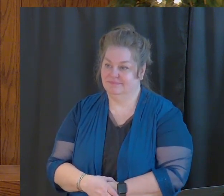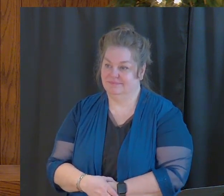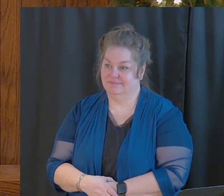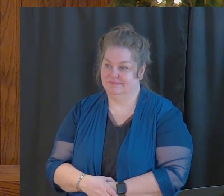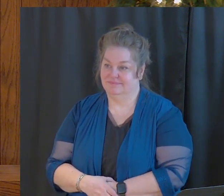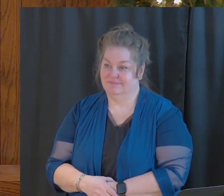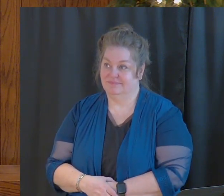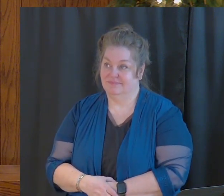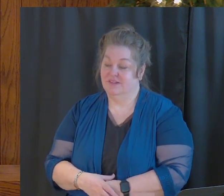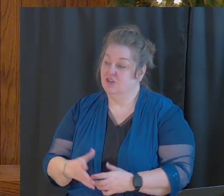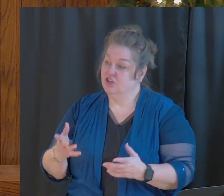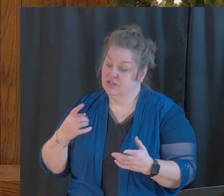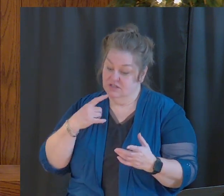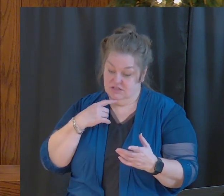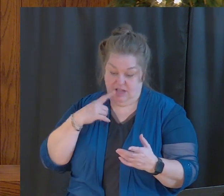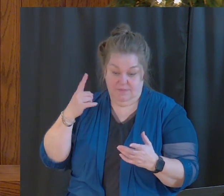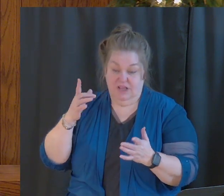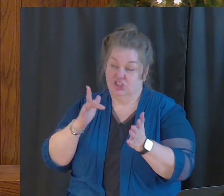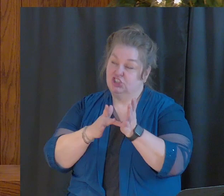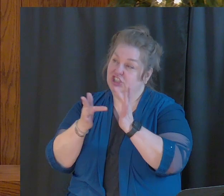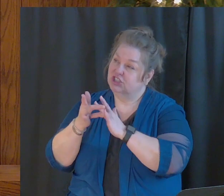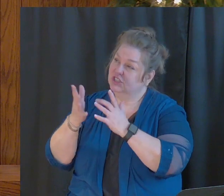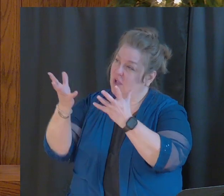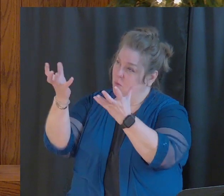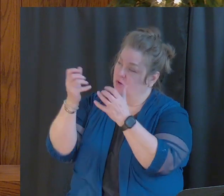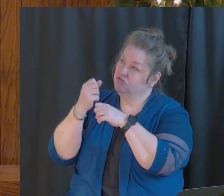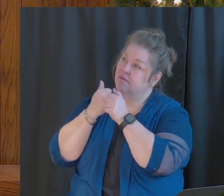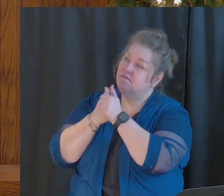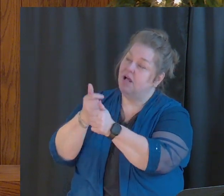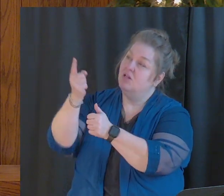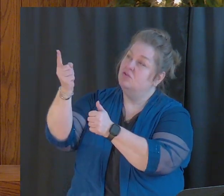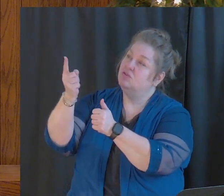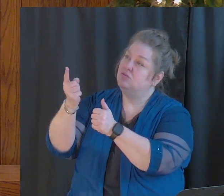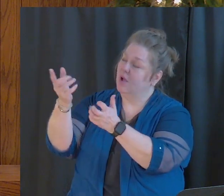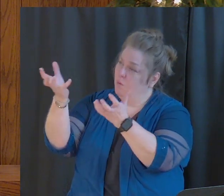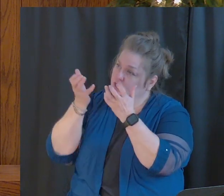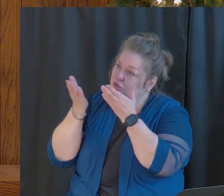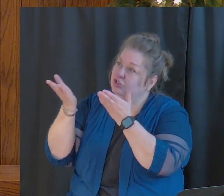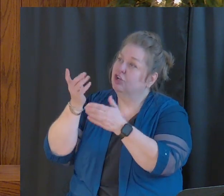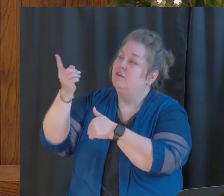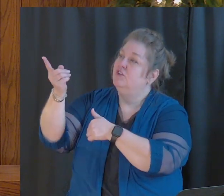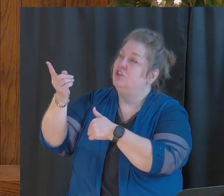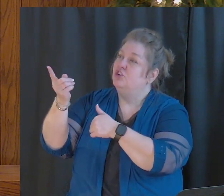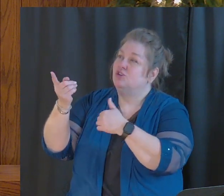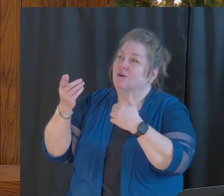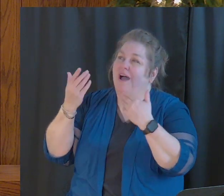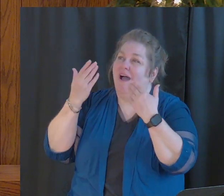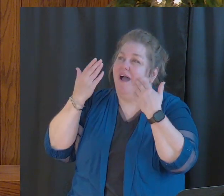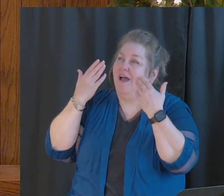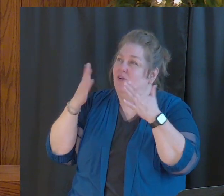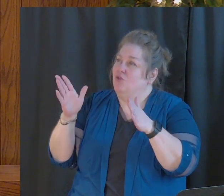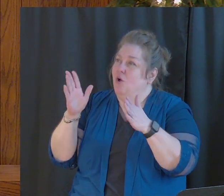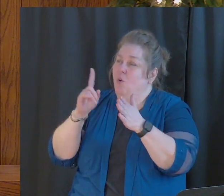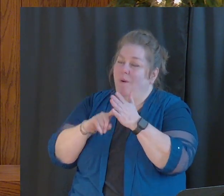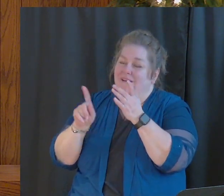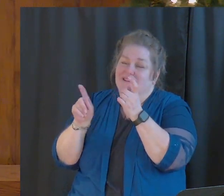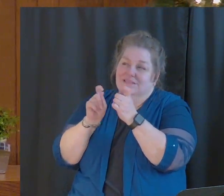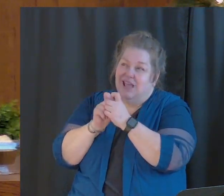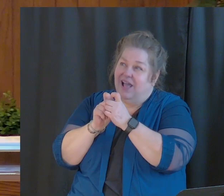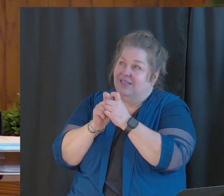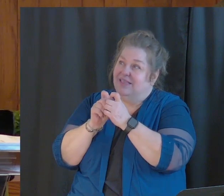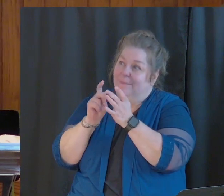I'm going to follow you. I'm going to serve you. I don't know what that all 100% means